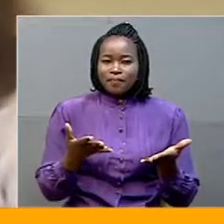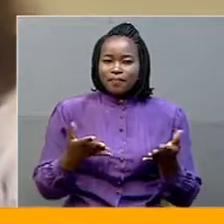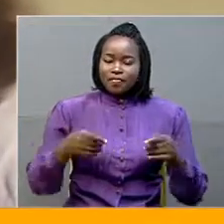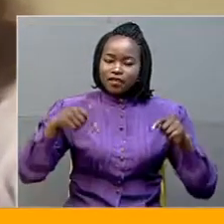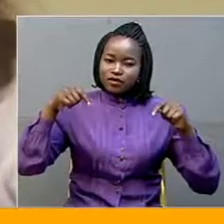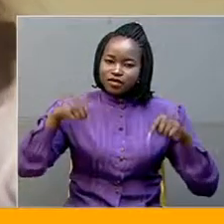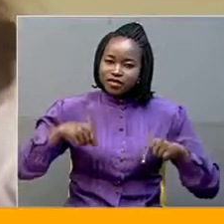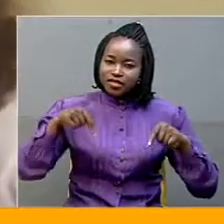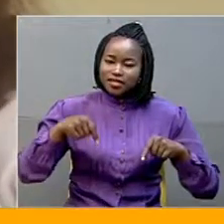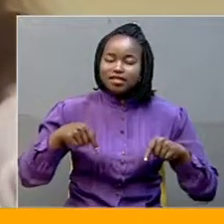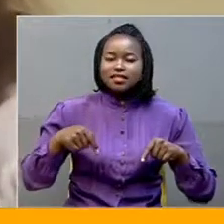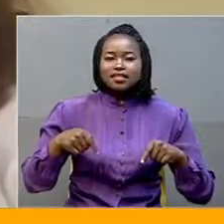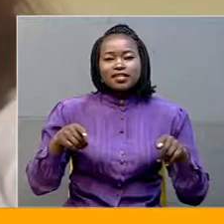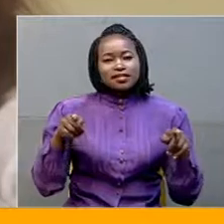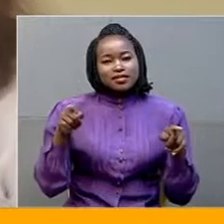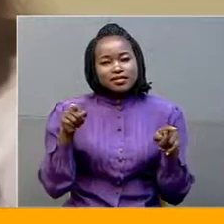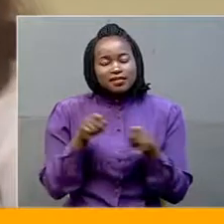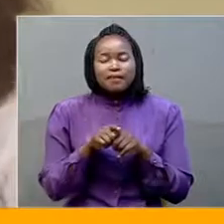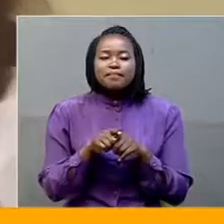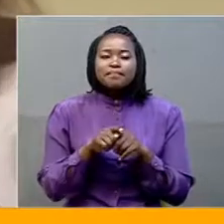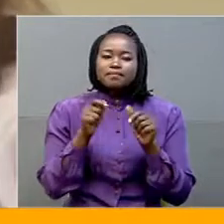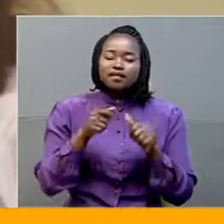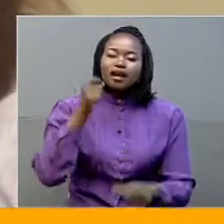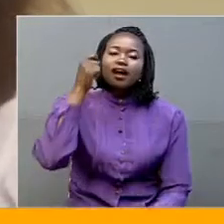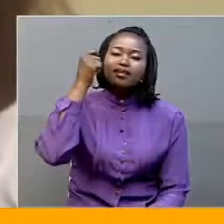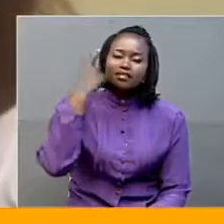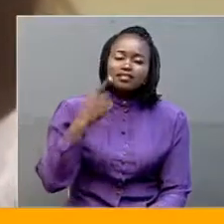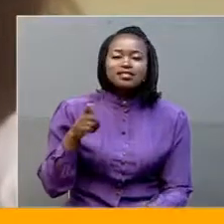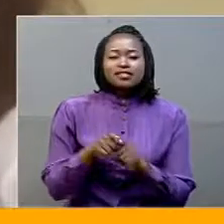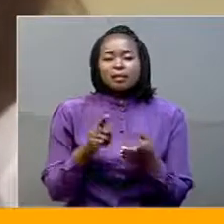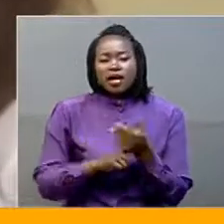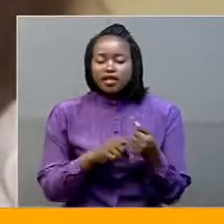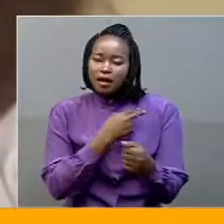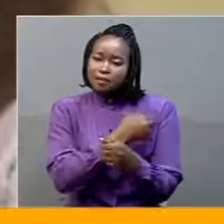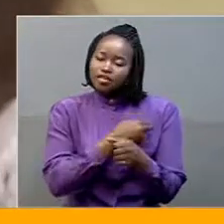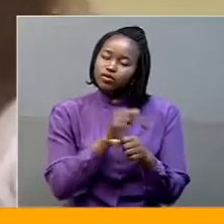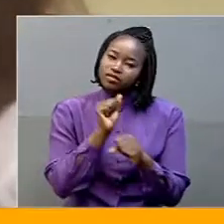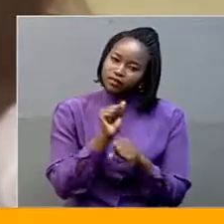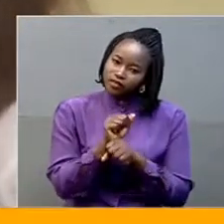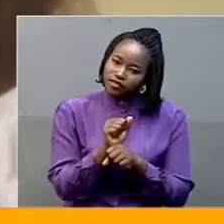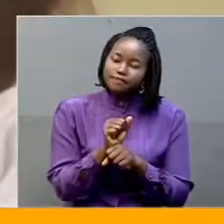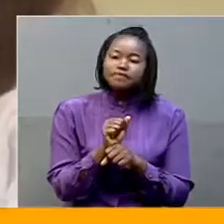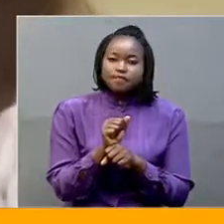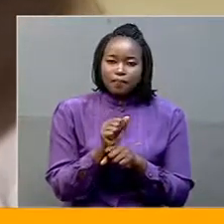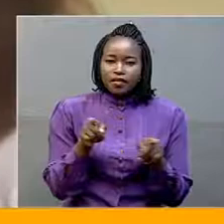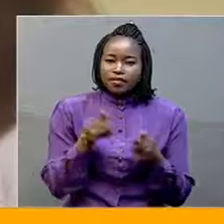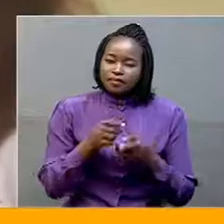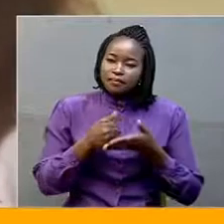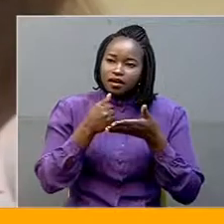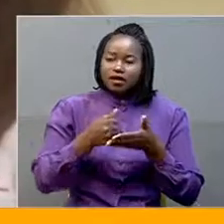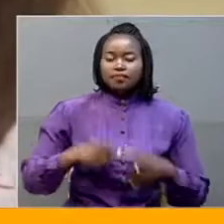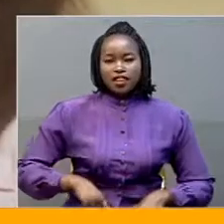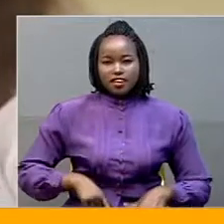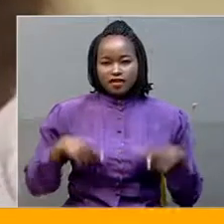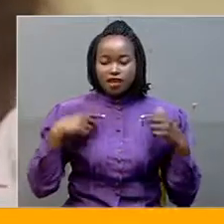has changed in terms of awareness, in terms of the medical support that one can get which makes it possible to live a very healthy